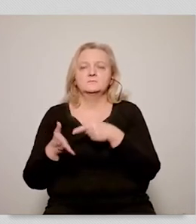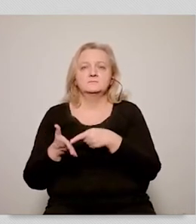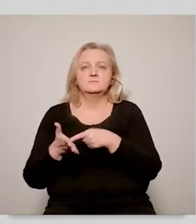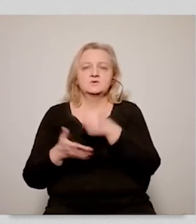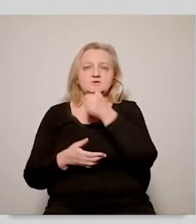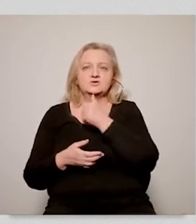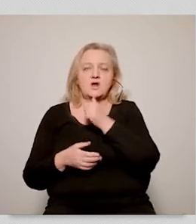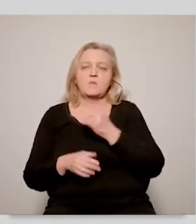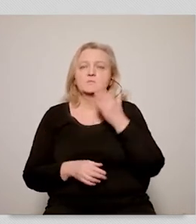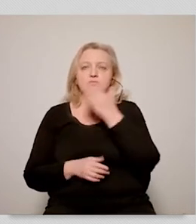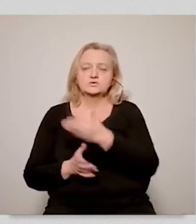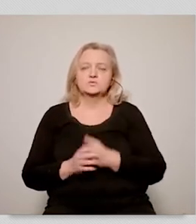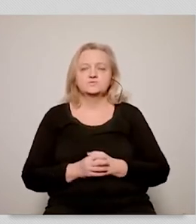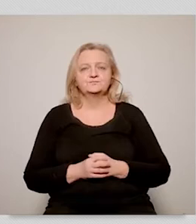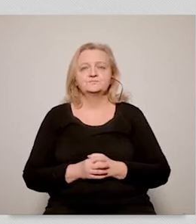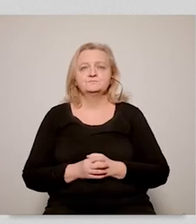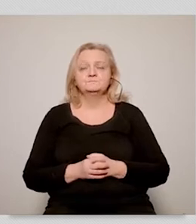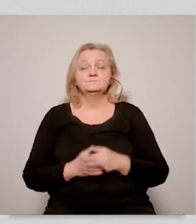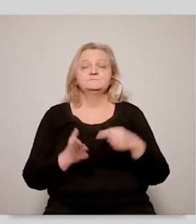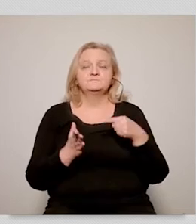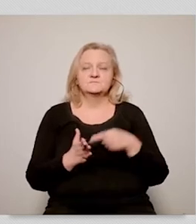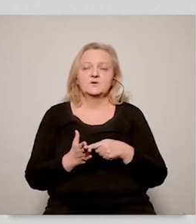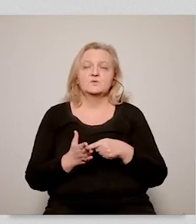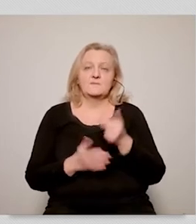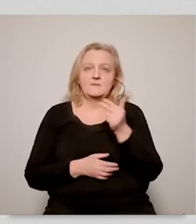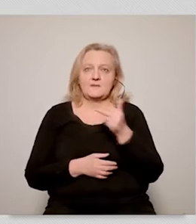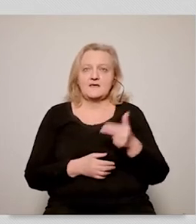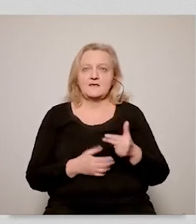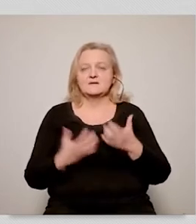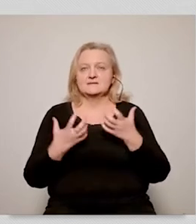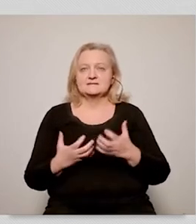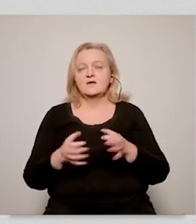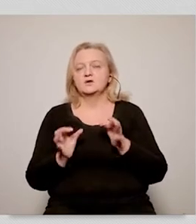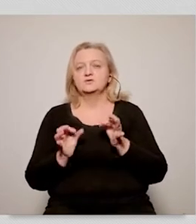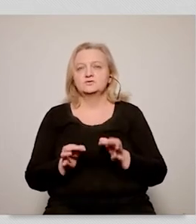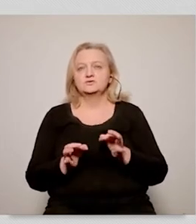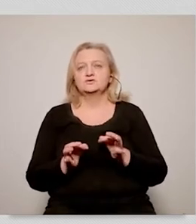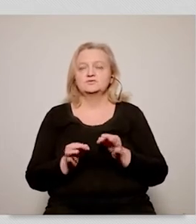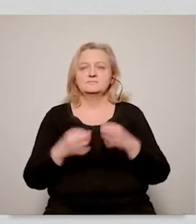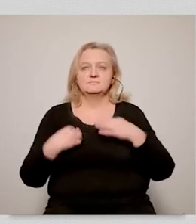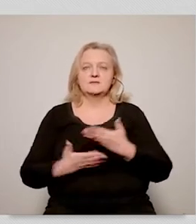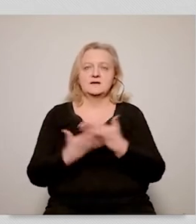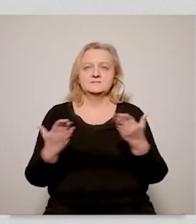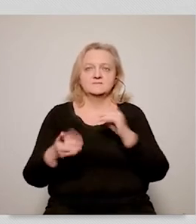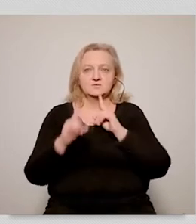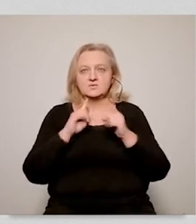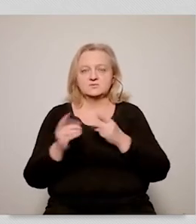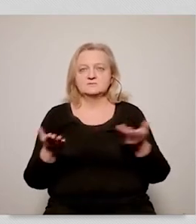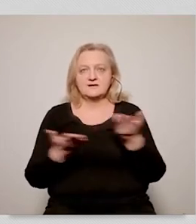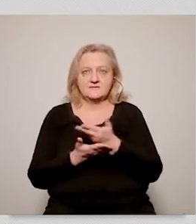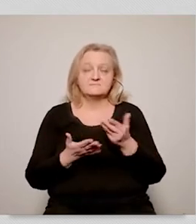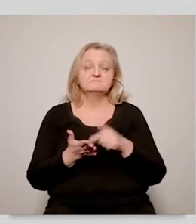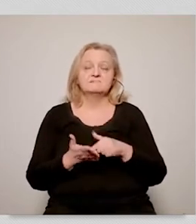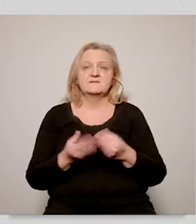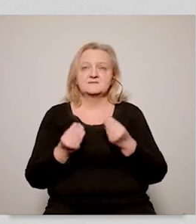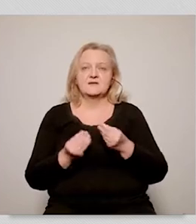will be affected by those challenges and by those changes which are going to take place. So we would like to discuss these topics